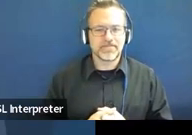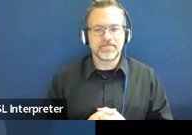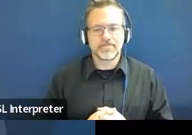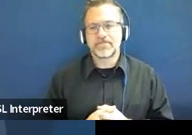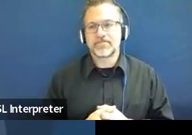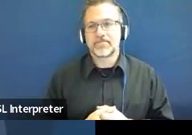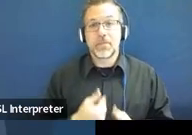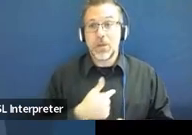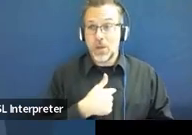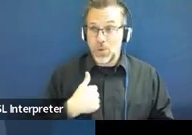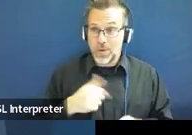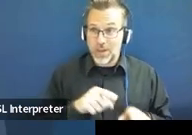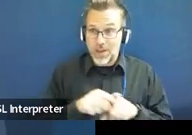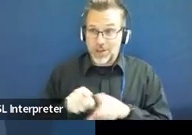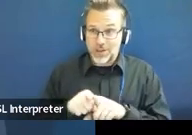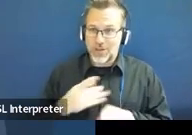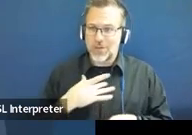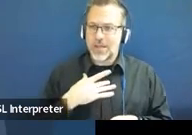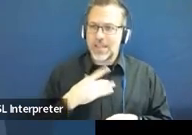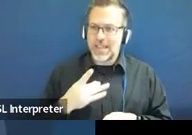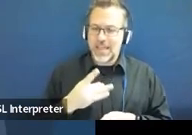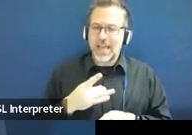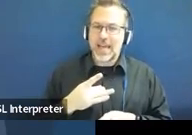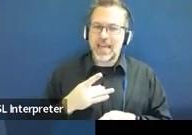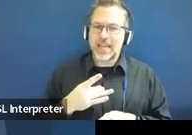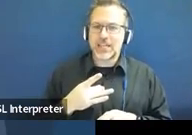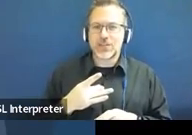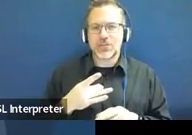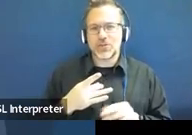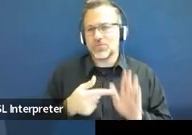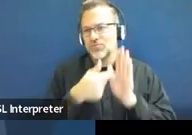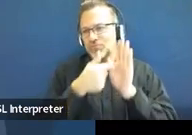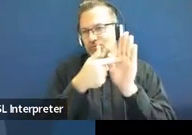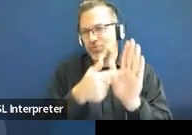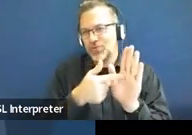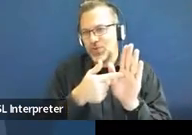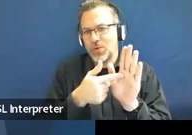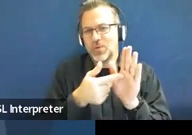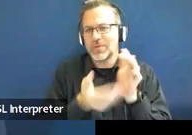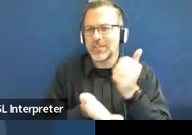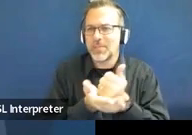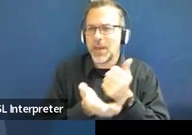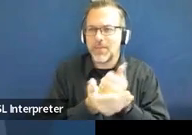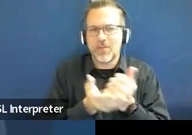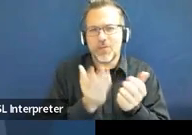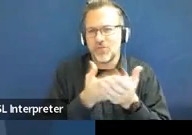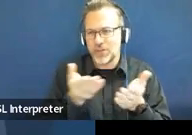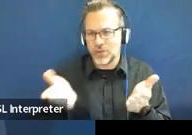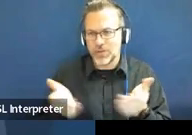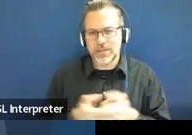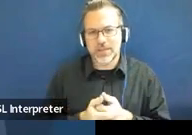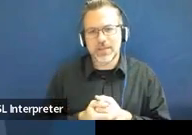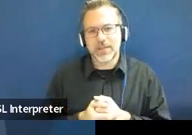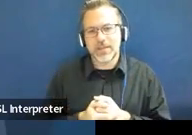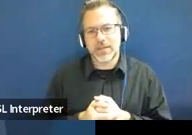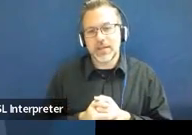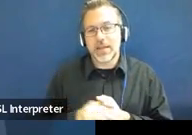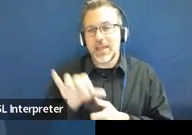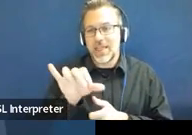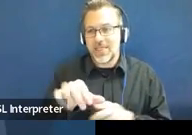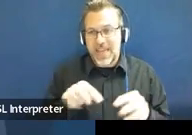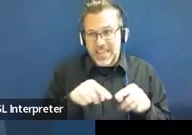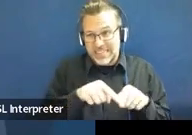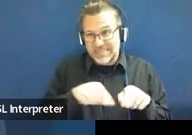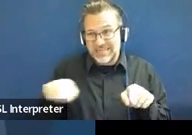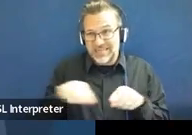We like to share in every one of our professional developments just some helpful resources. This is the link to the